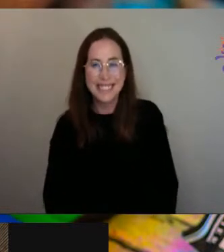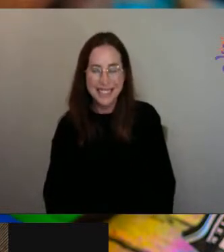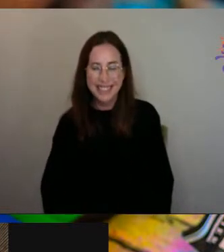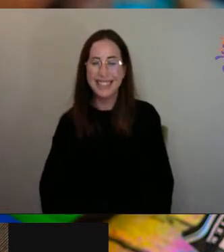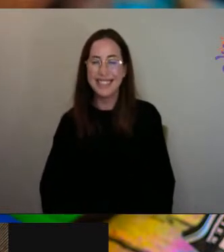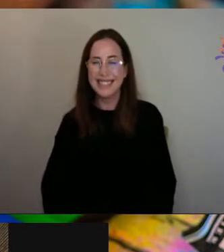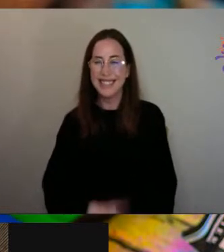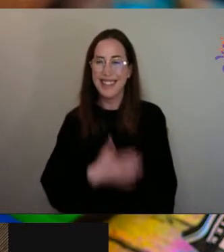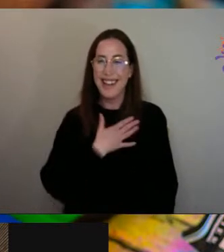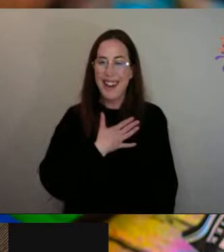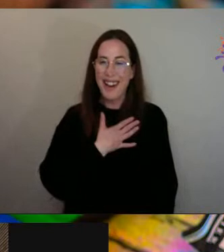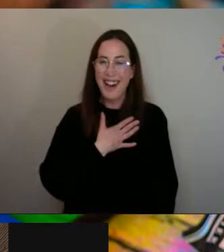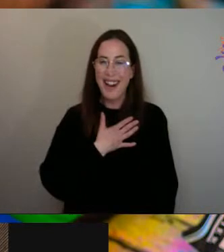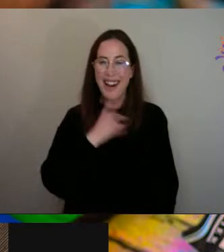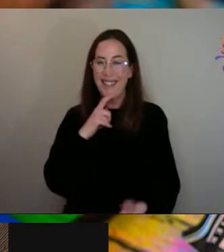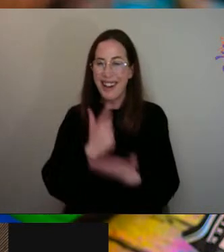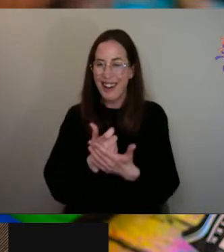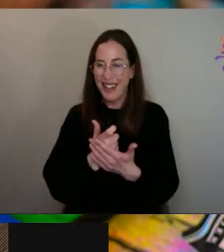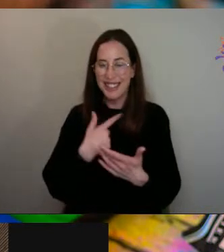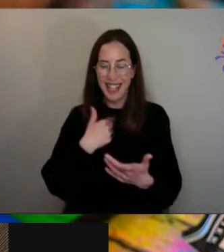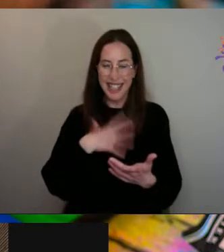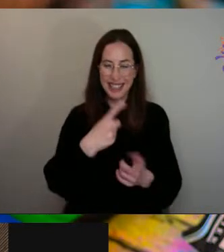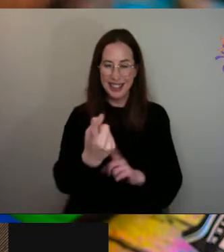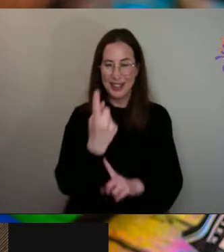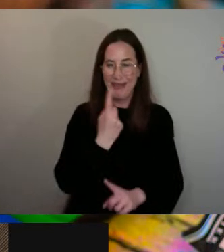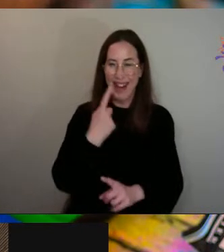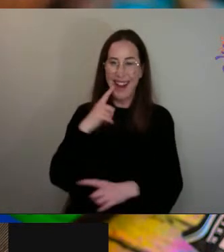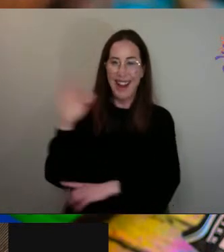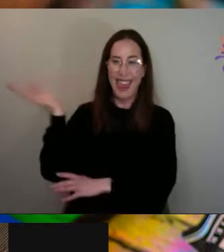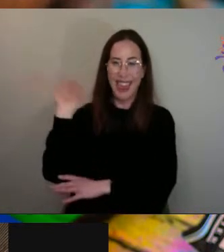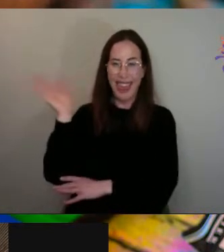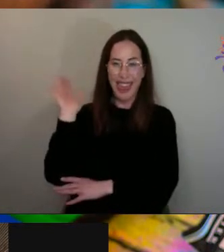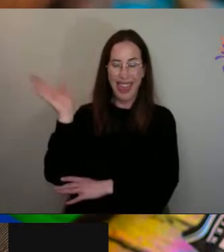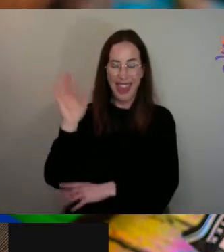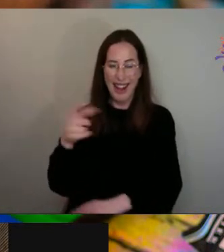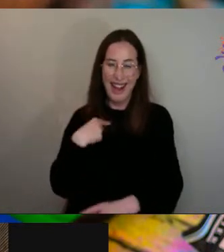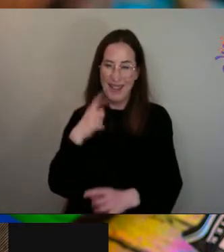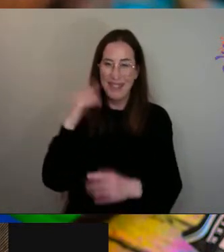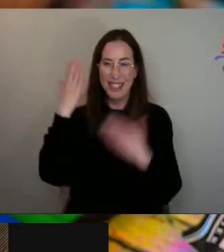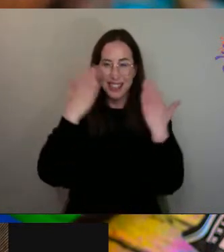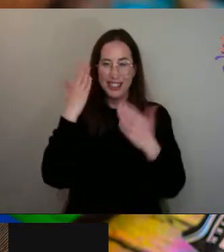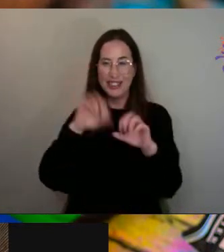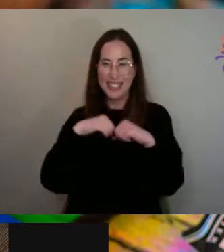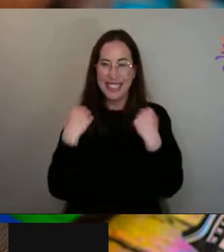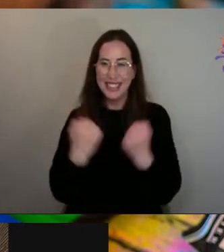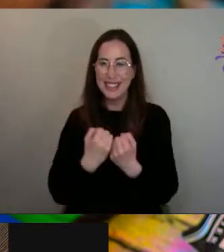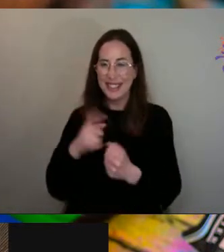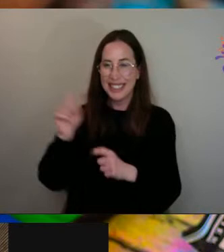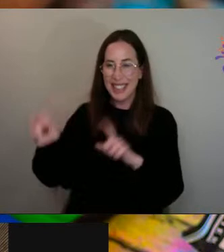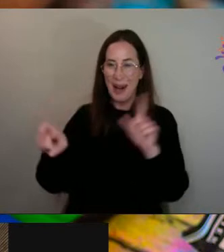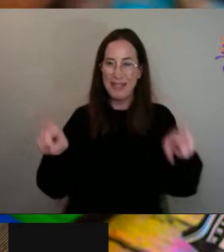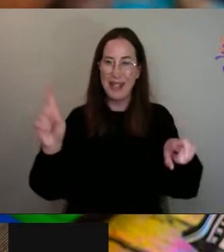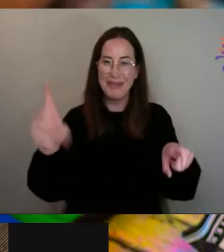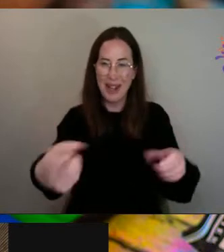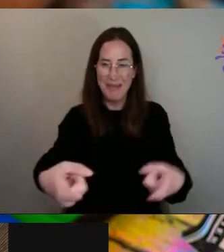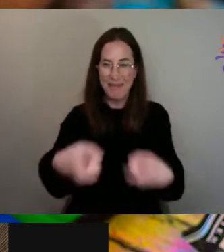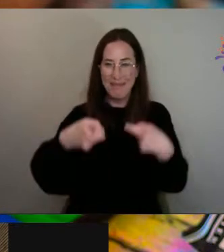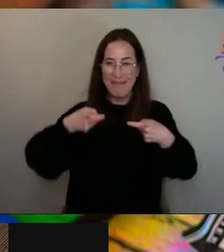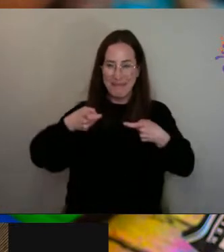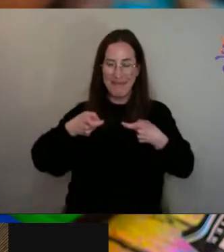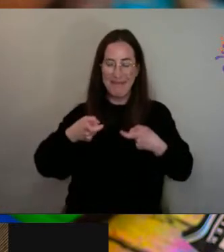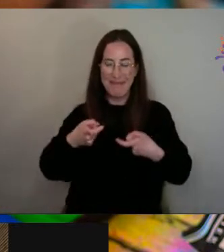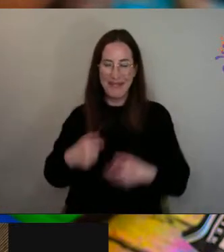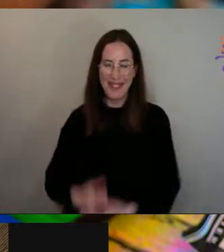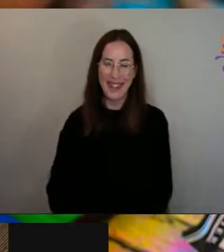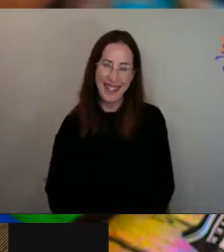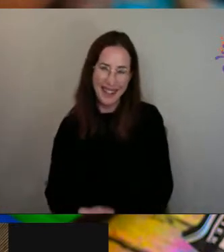I'll need you to come back on the show. You're going to be like, I'm going to hire you. We're going to be a dream team. It's happening. happening. It's happening, isn't